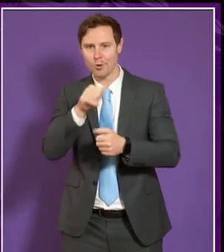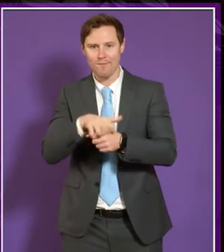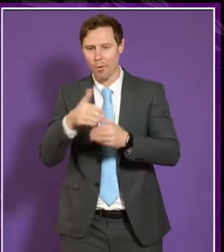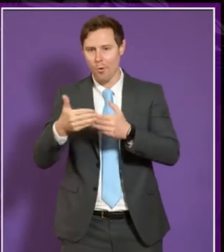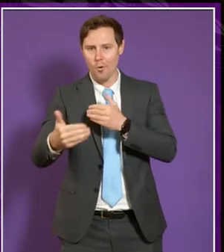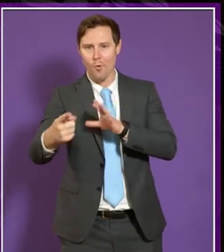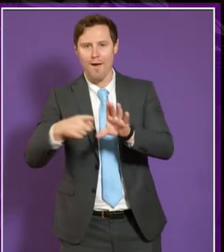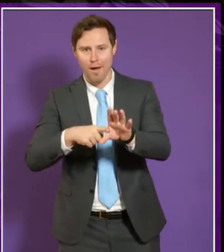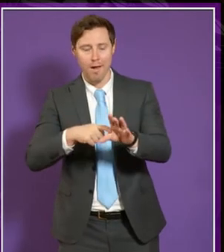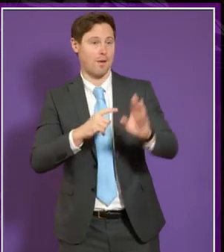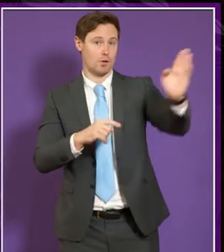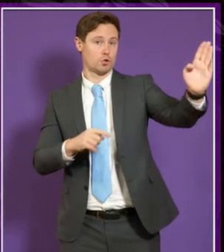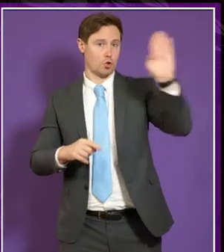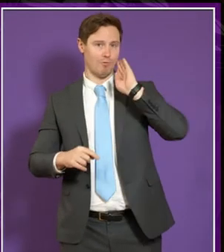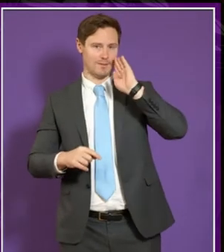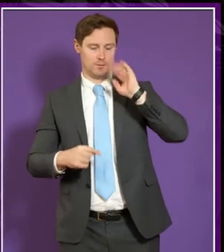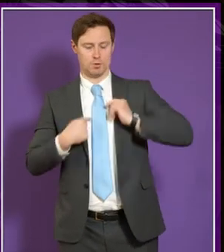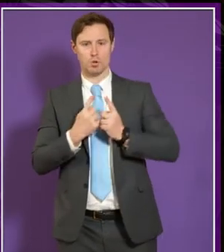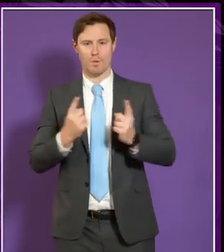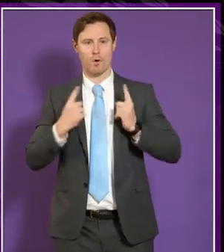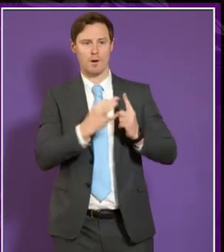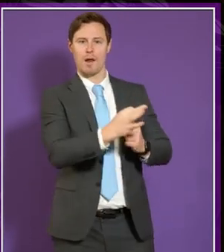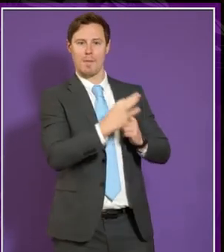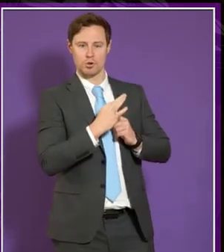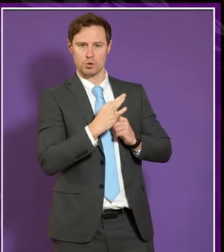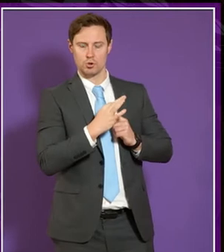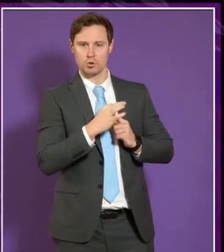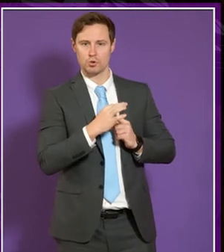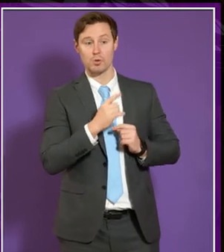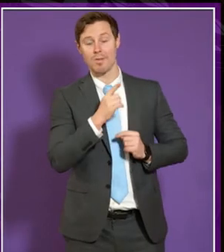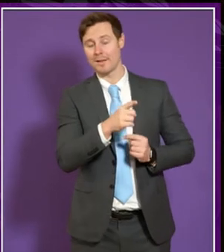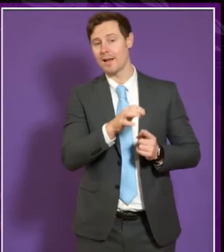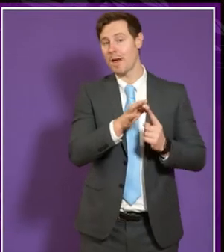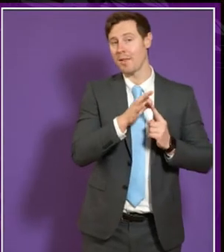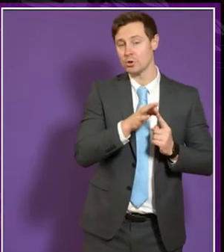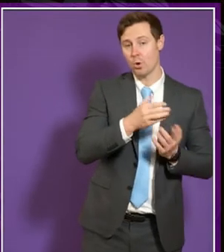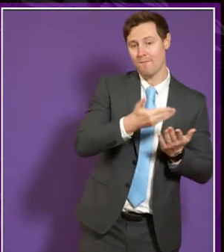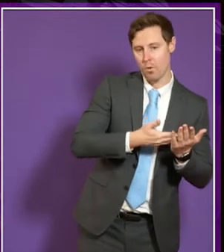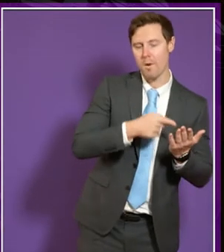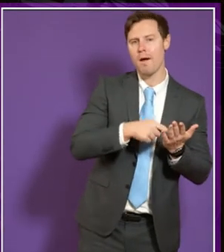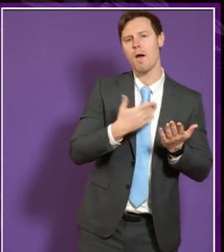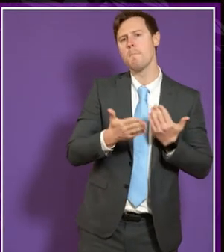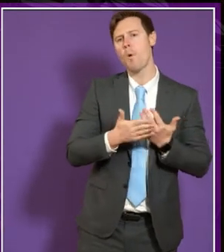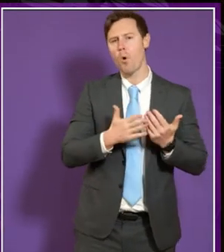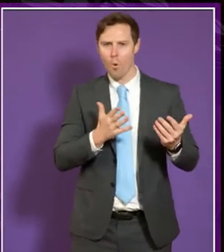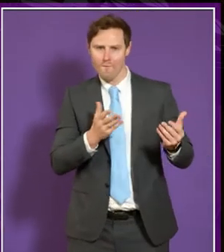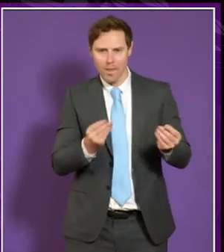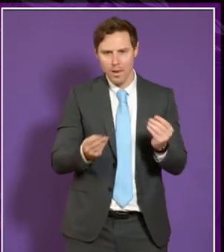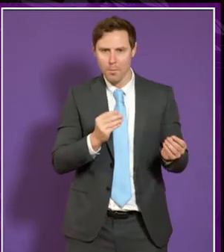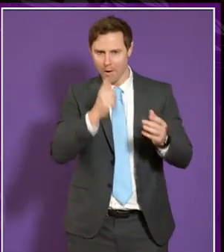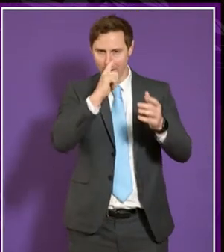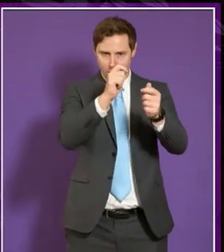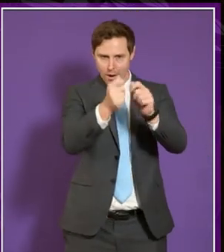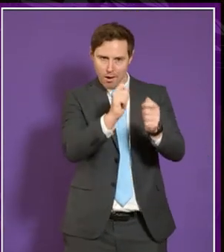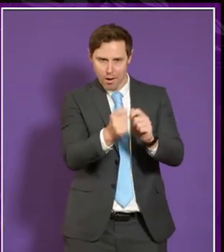can apply directly to the university and again that is an online application form but we do have more flexibility in how we can tweak and amend